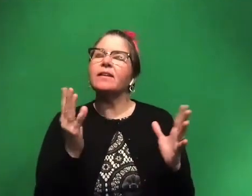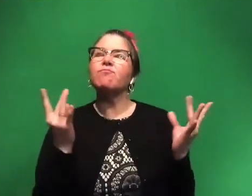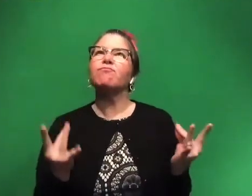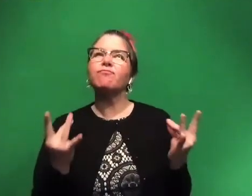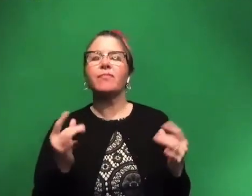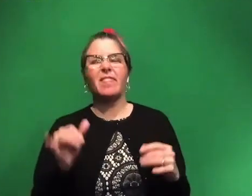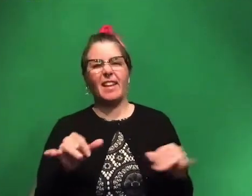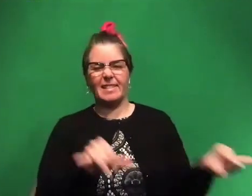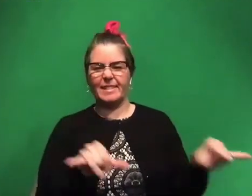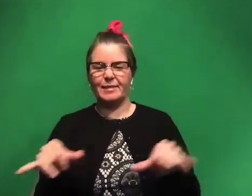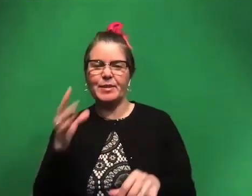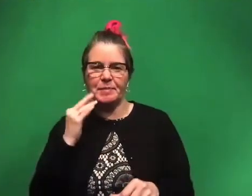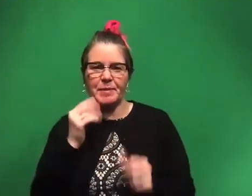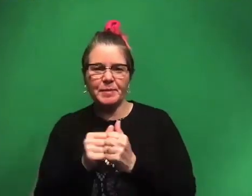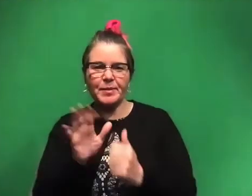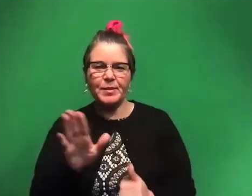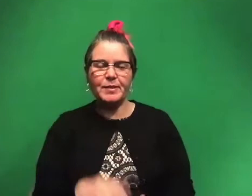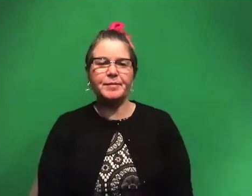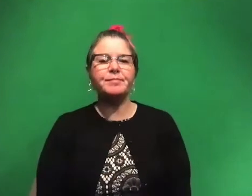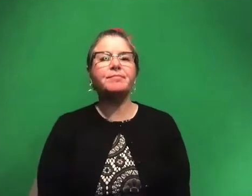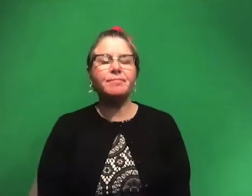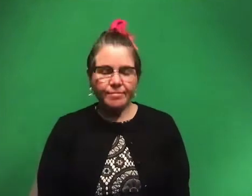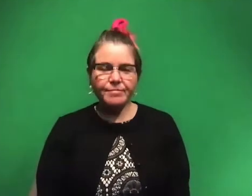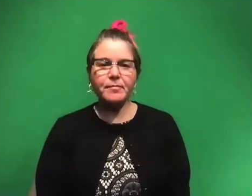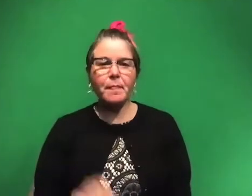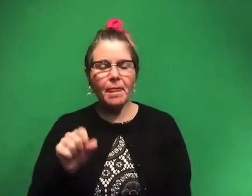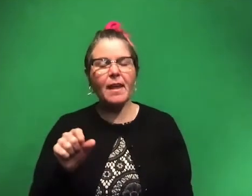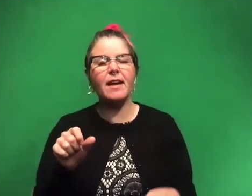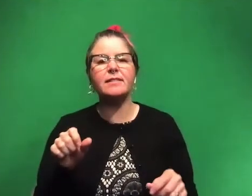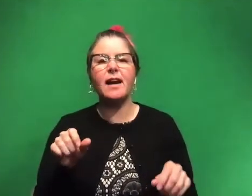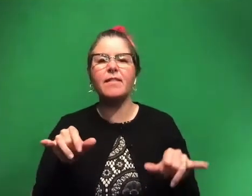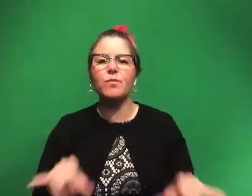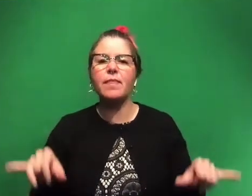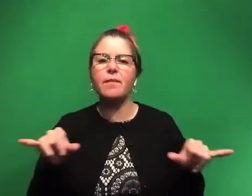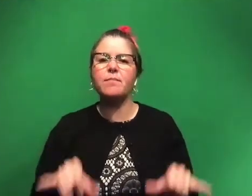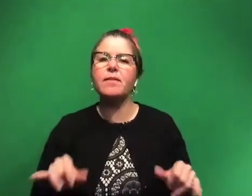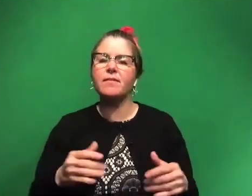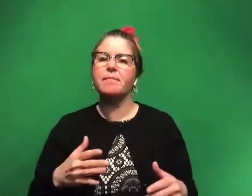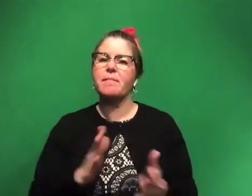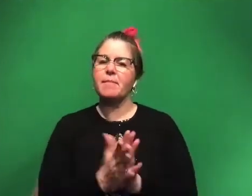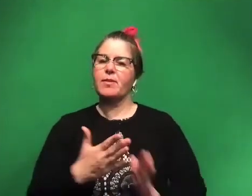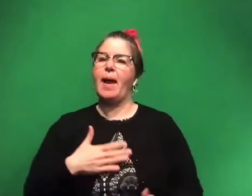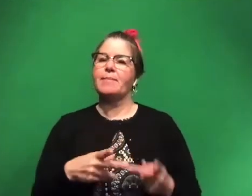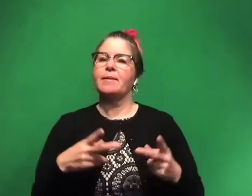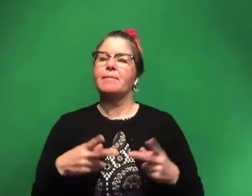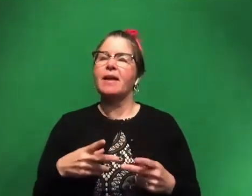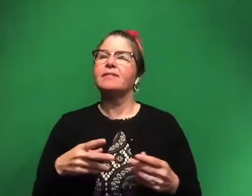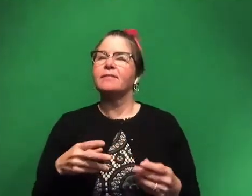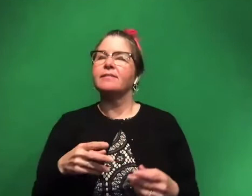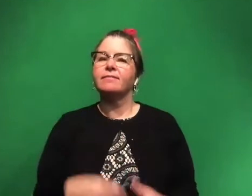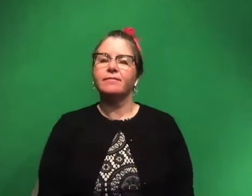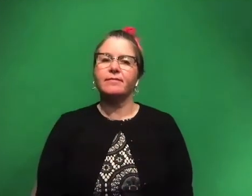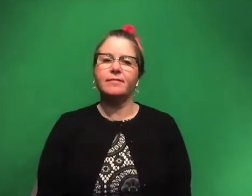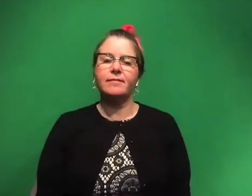sounds so similar. Yeah. You just kind of, you get in a rhythm and it's just becomes a happy place. Yeah. Totally. I get it.